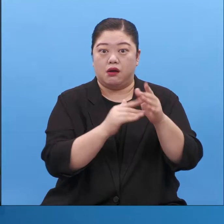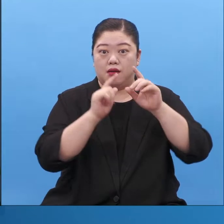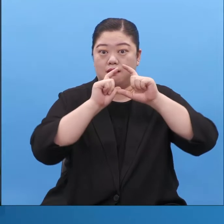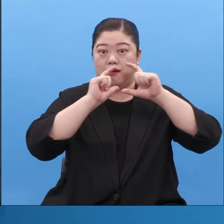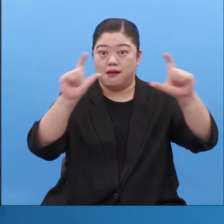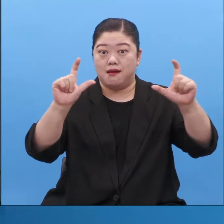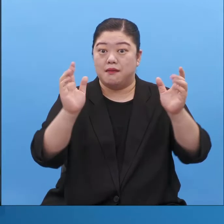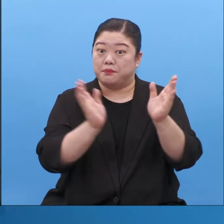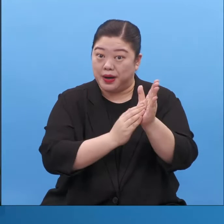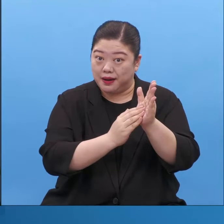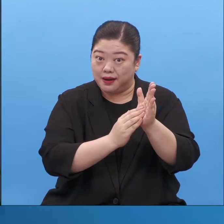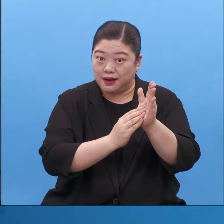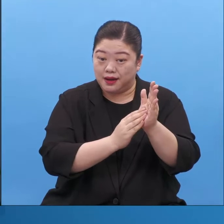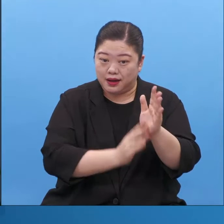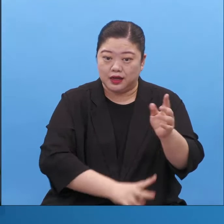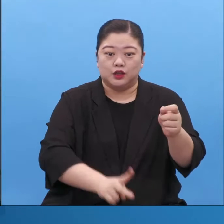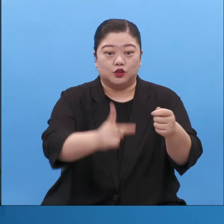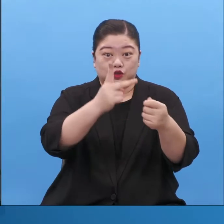it all.